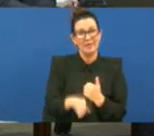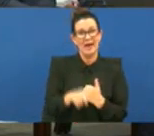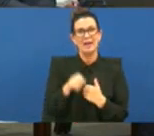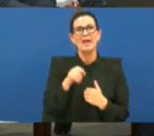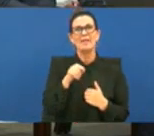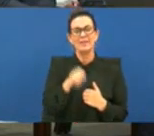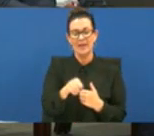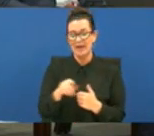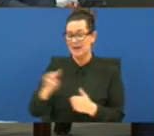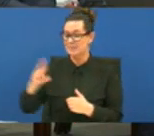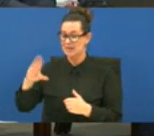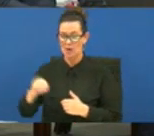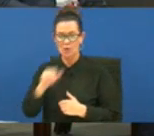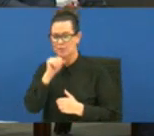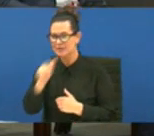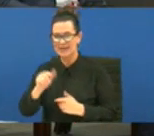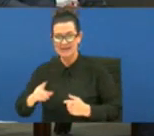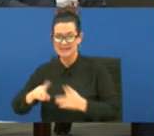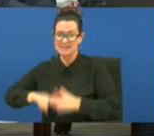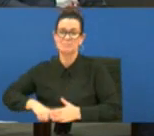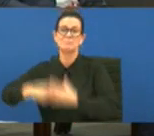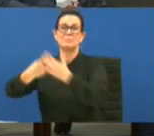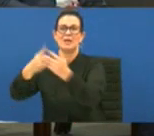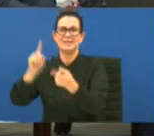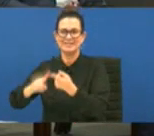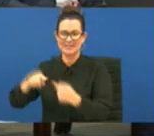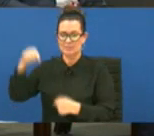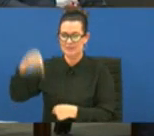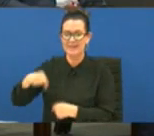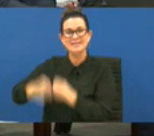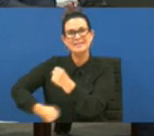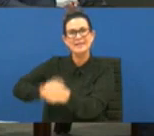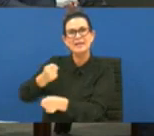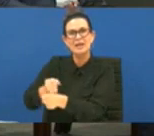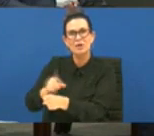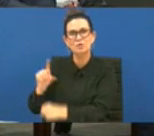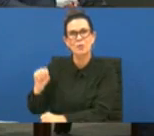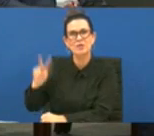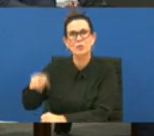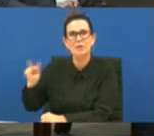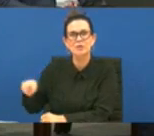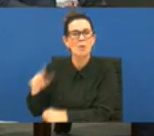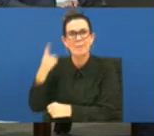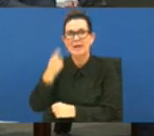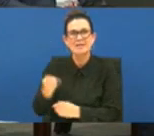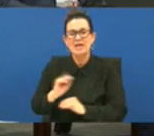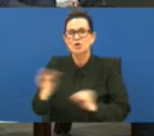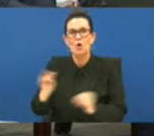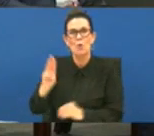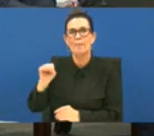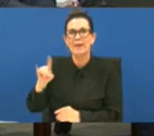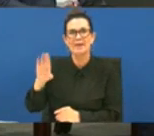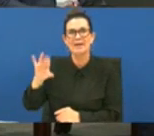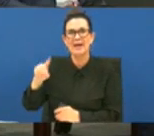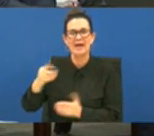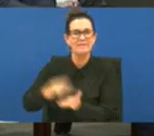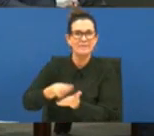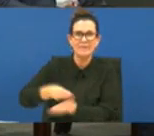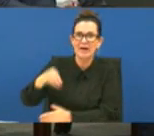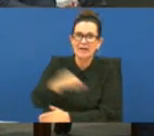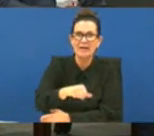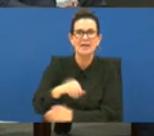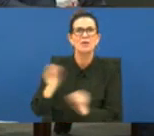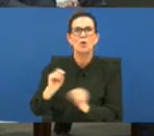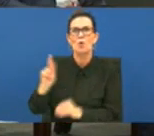organizations did not take place until this year because again like i stated there was no medicaid funding or rates for